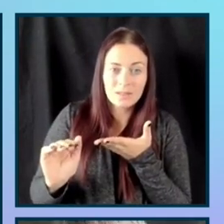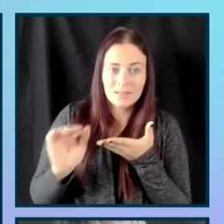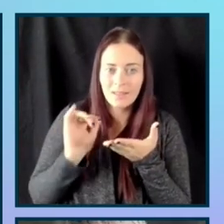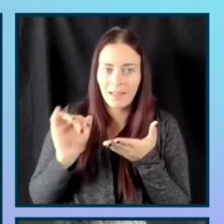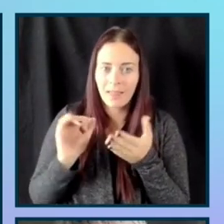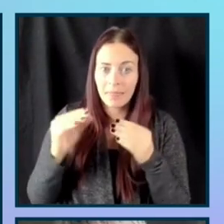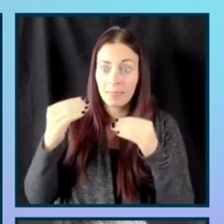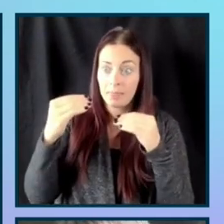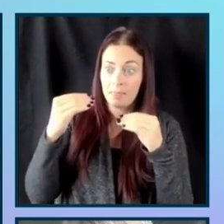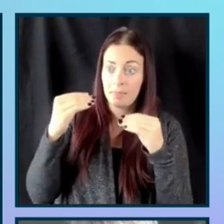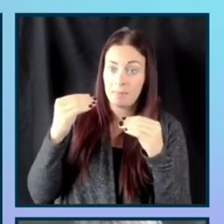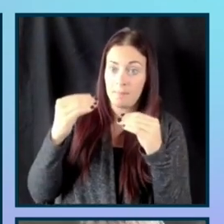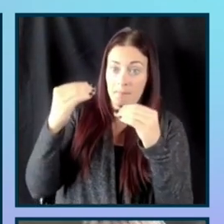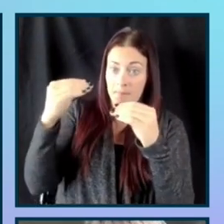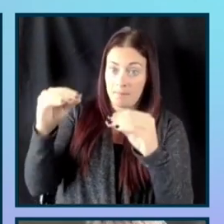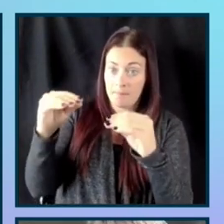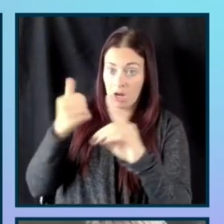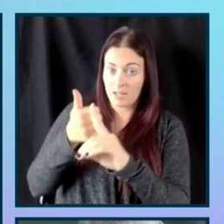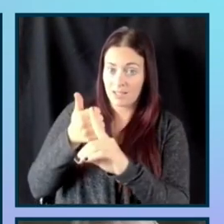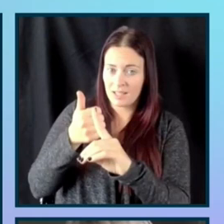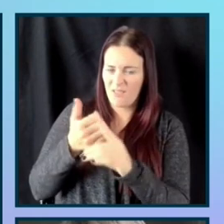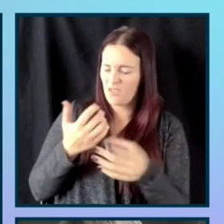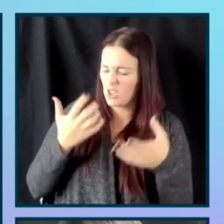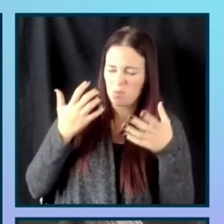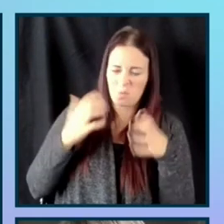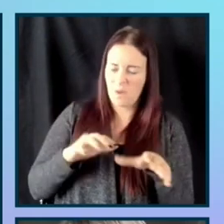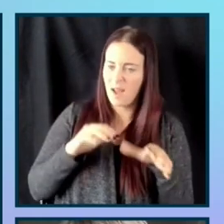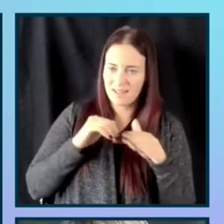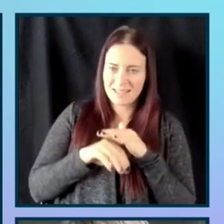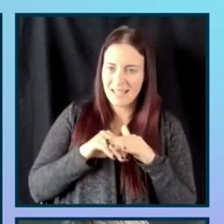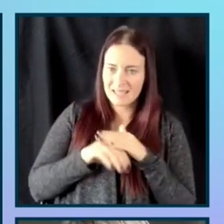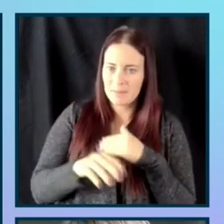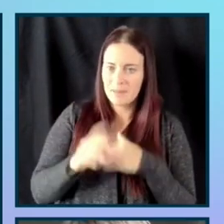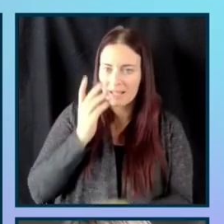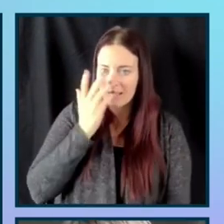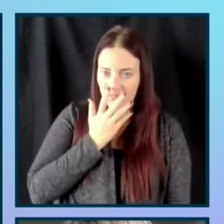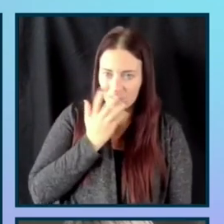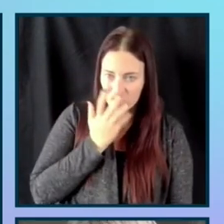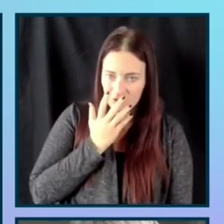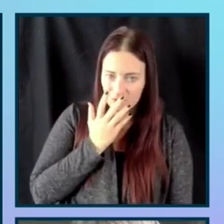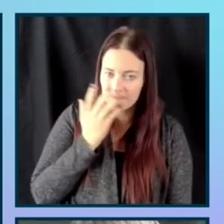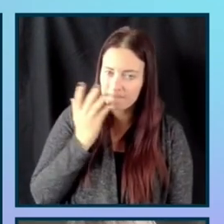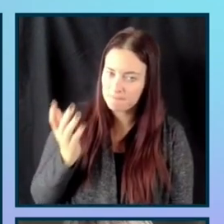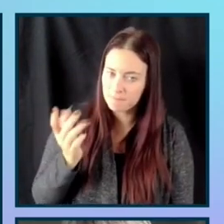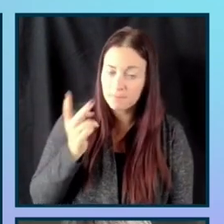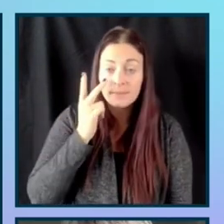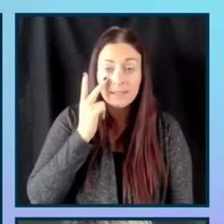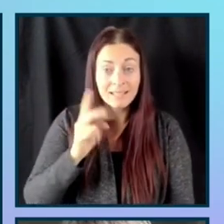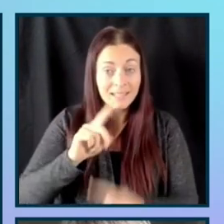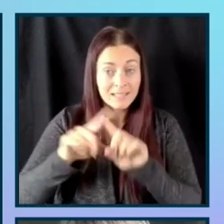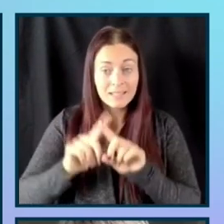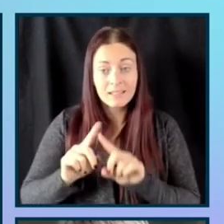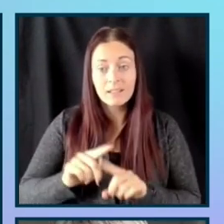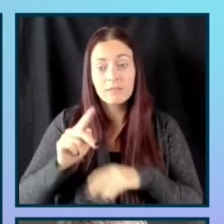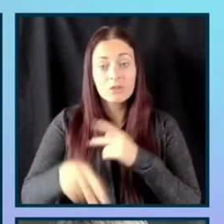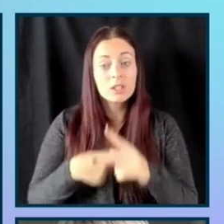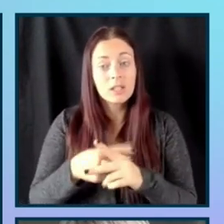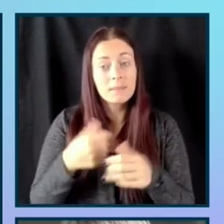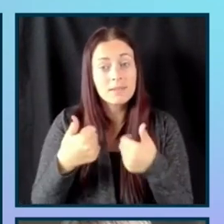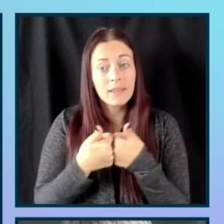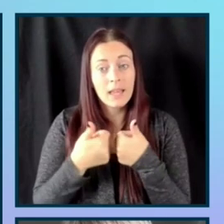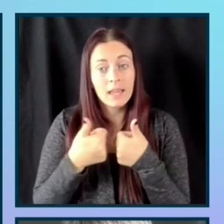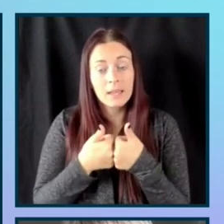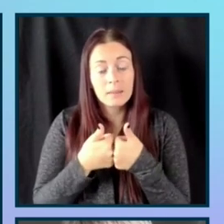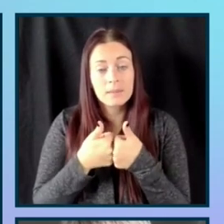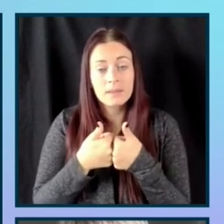um, accessibility features, but we see in different types of games that people actually, people who,